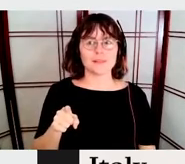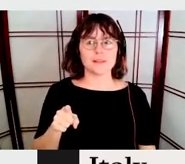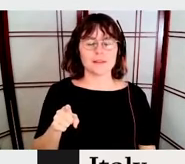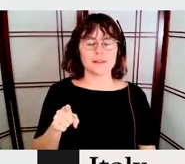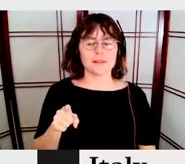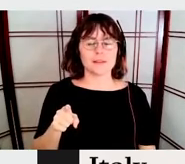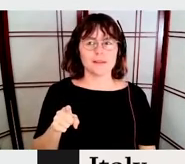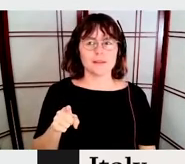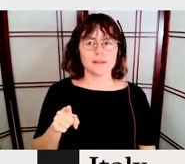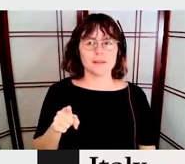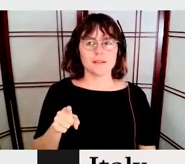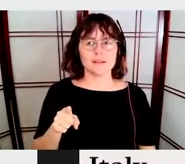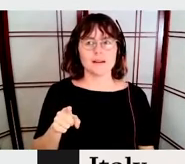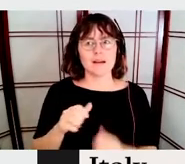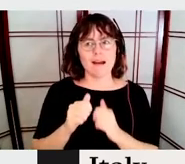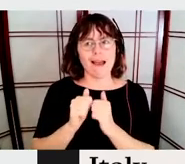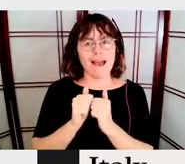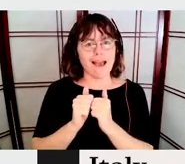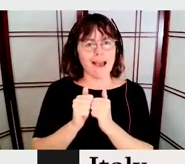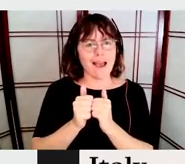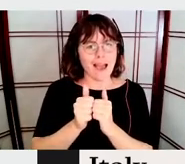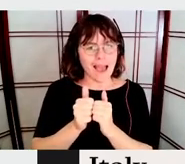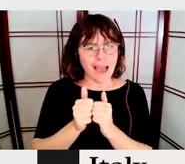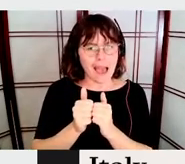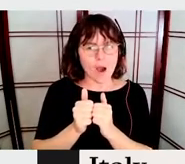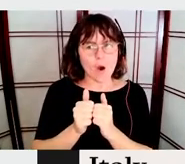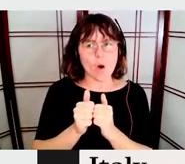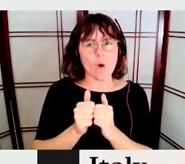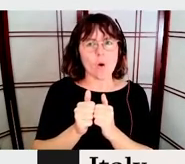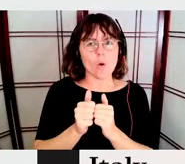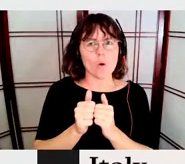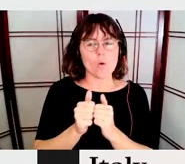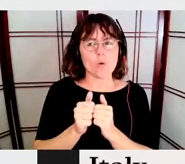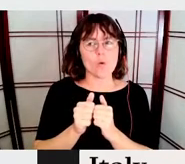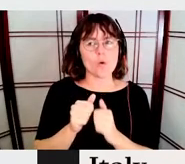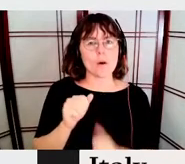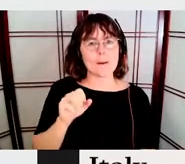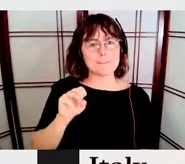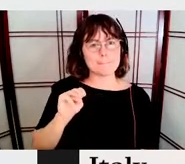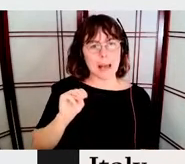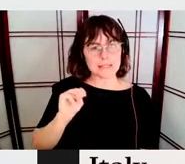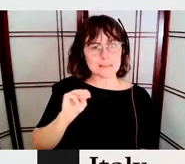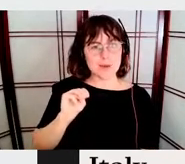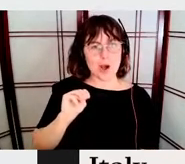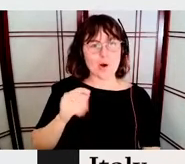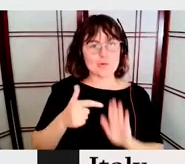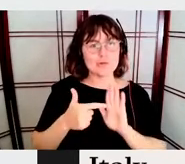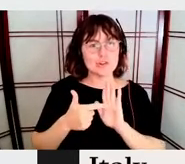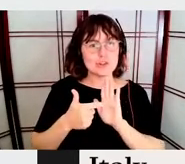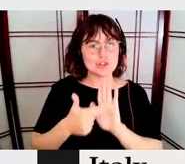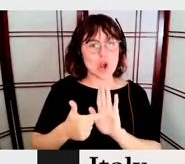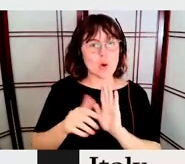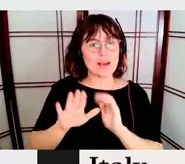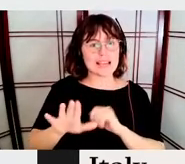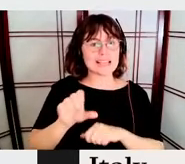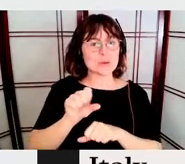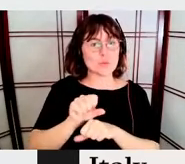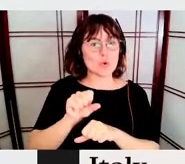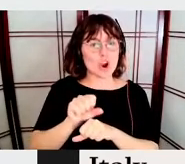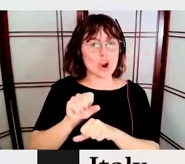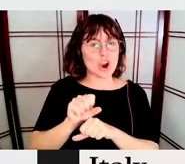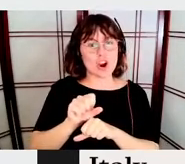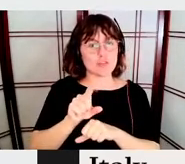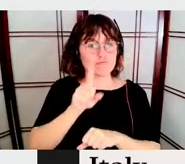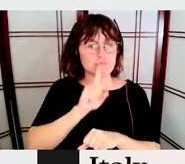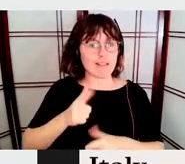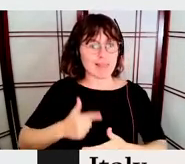the, the, the, way the Maximo was, was showcasing his work that he put everything on top of a table, all the different pieces that,